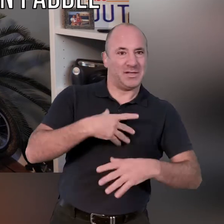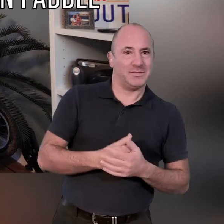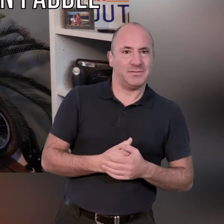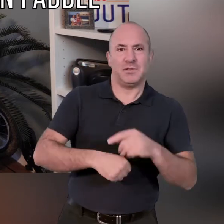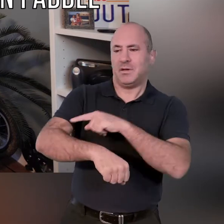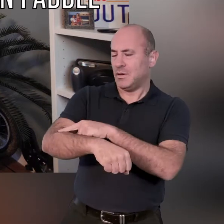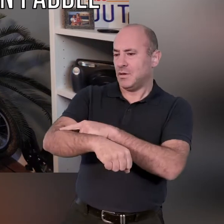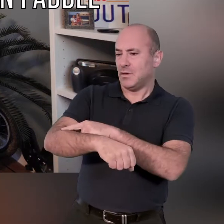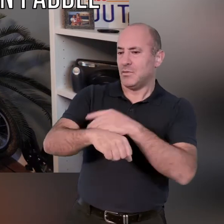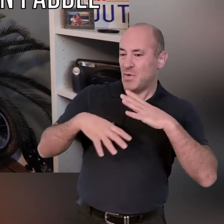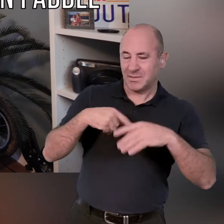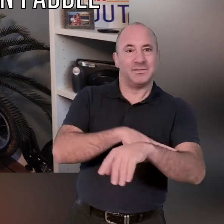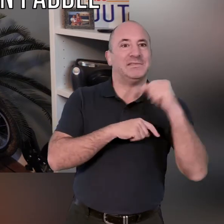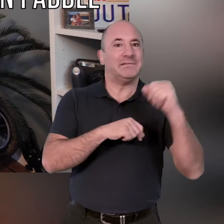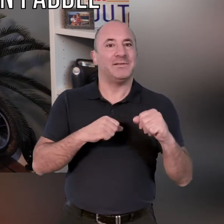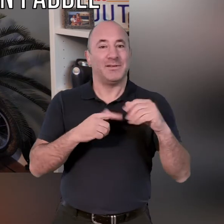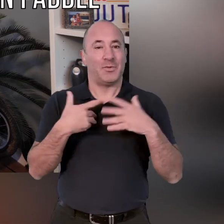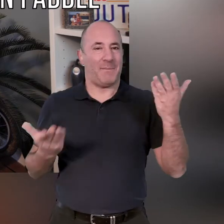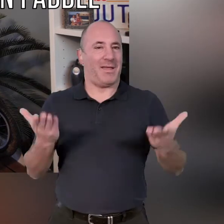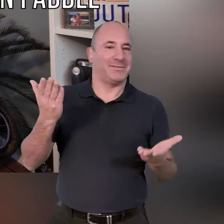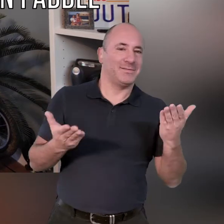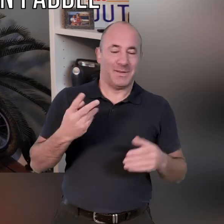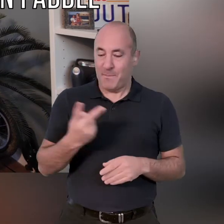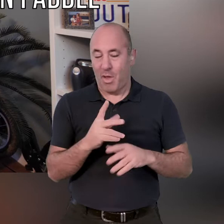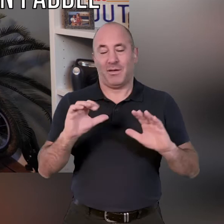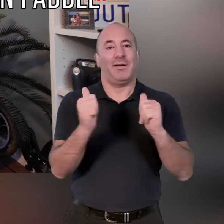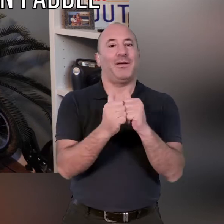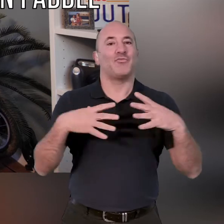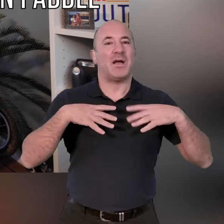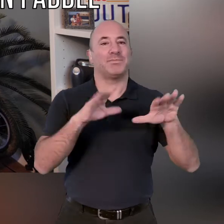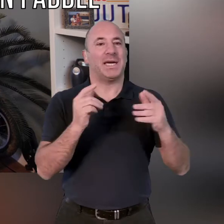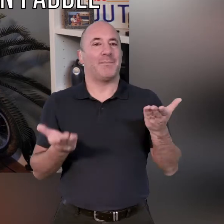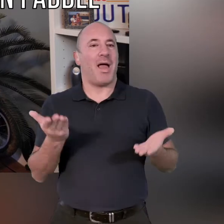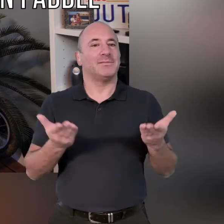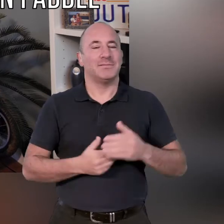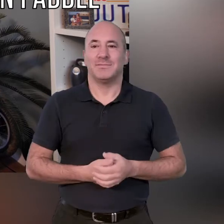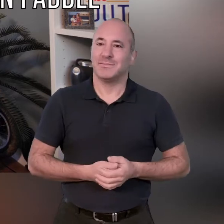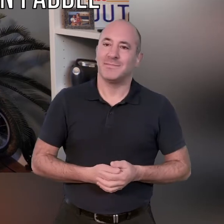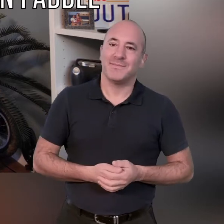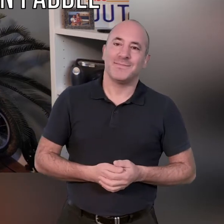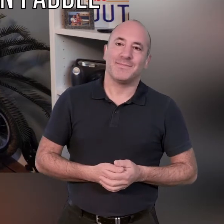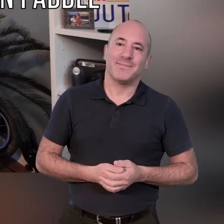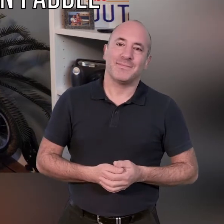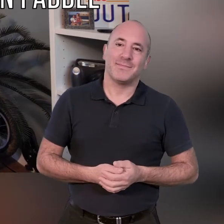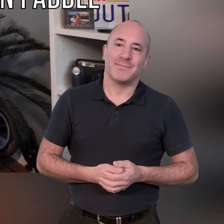and the other one has rest so we just like to balance out a little bit to make sure they're both getting the rest in there